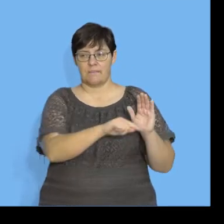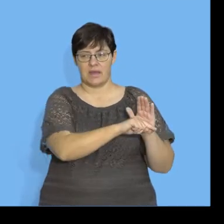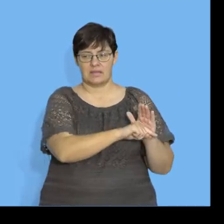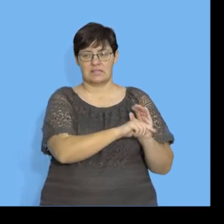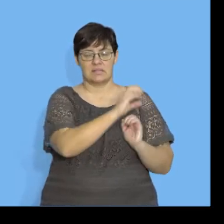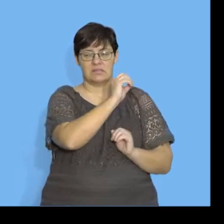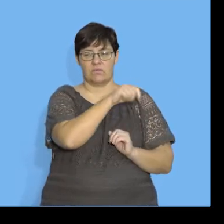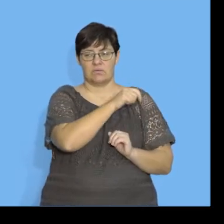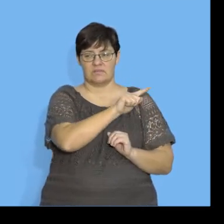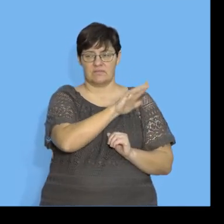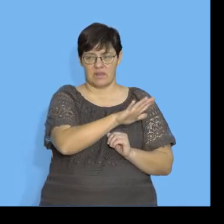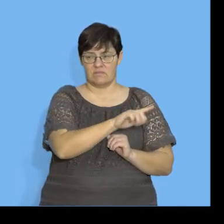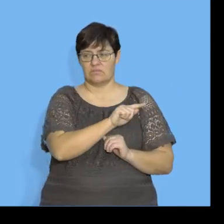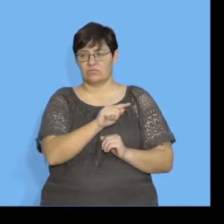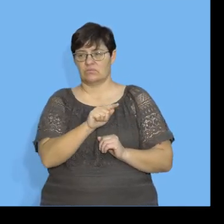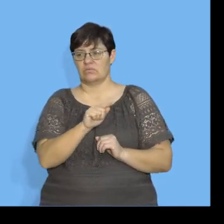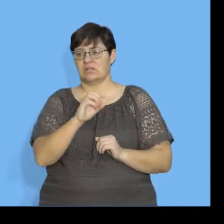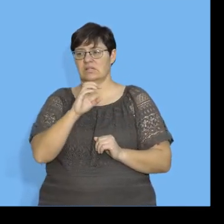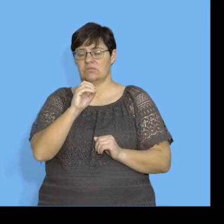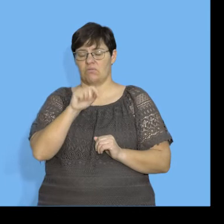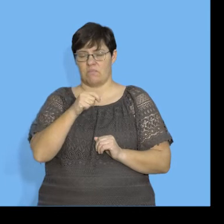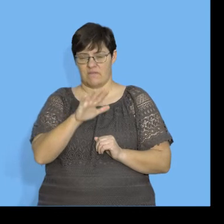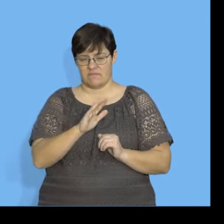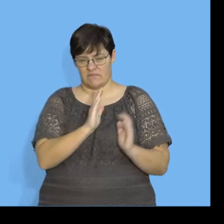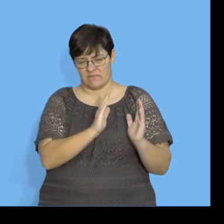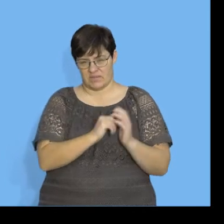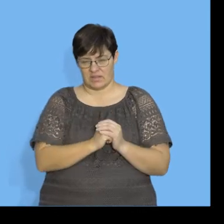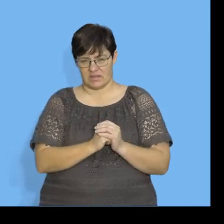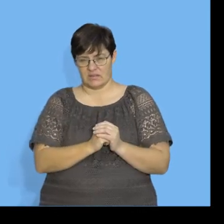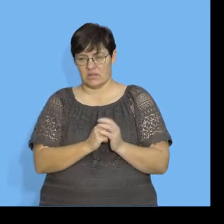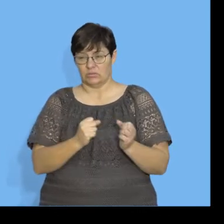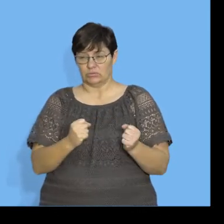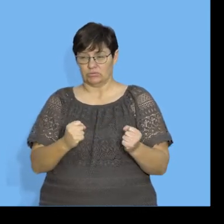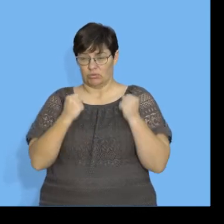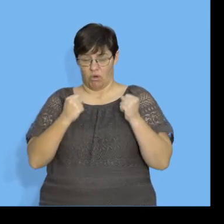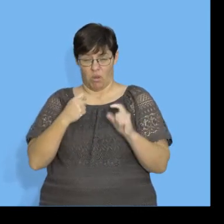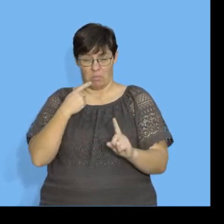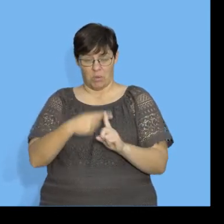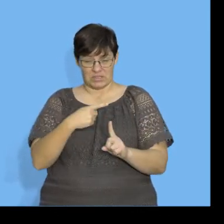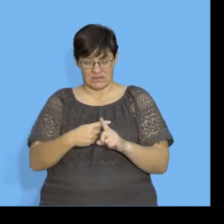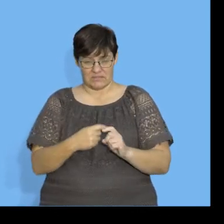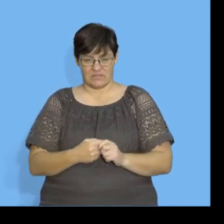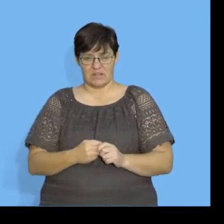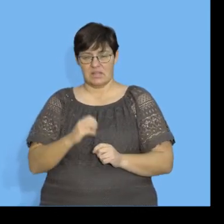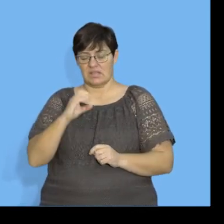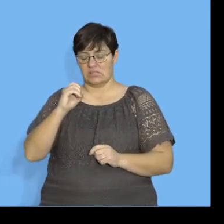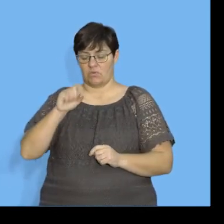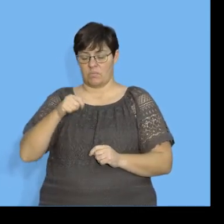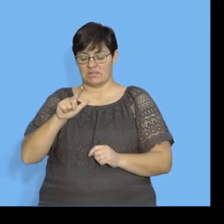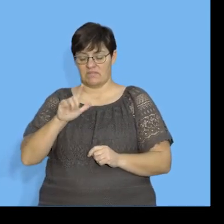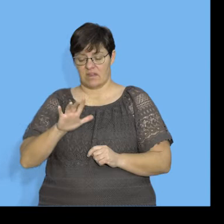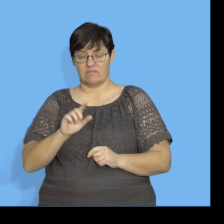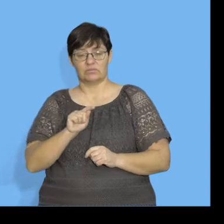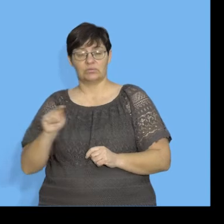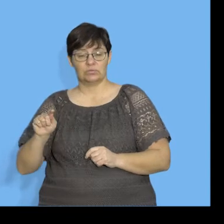.75 to negative 0.5, then our strong positive correlation, 0